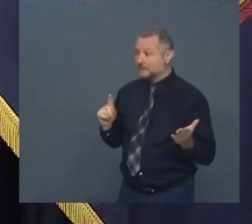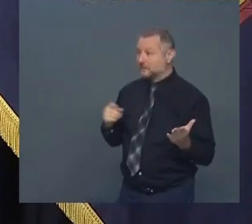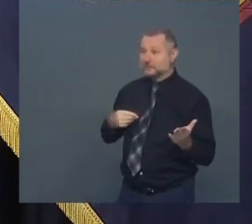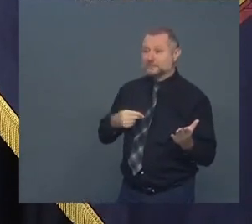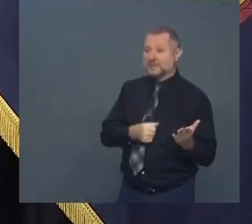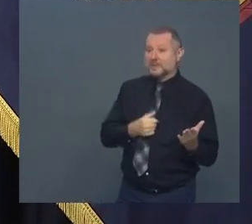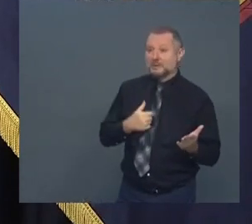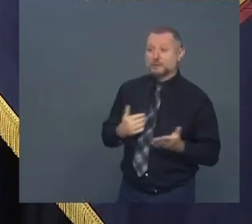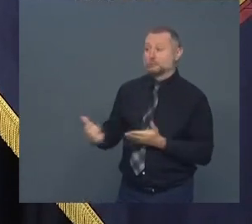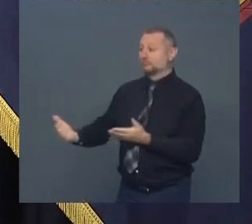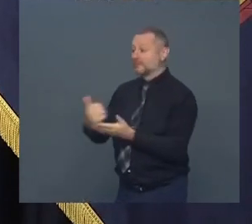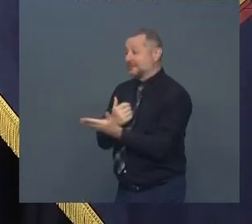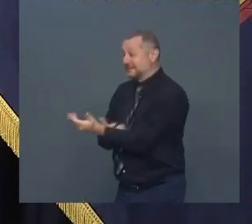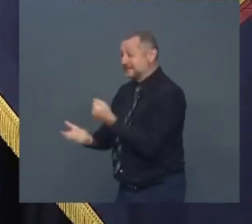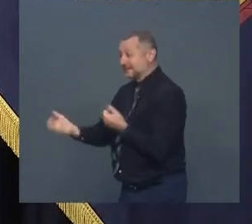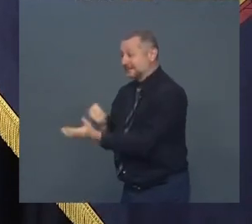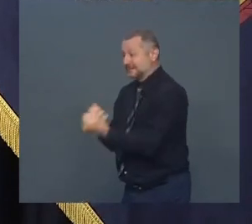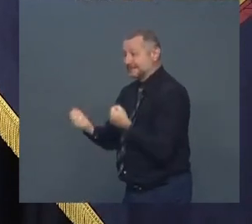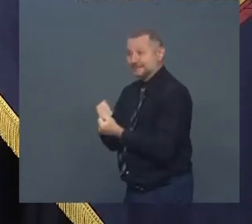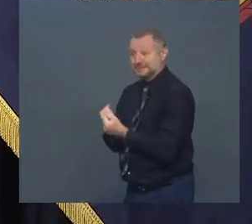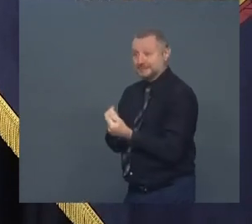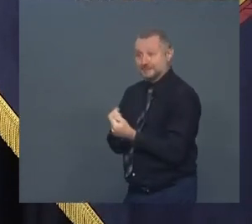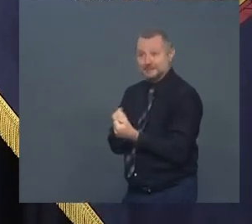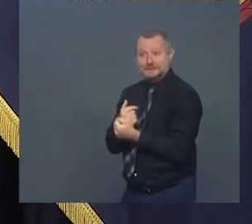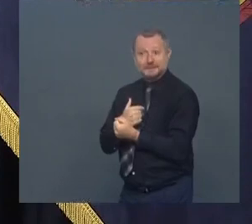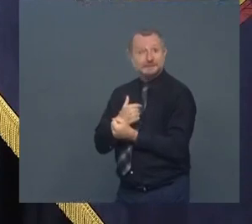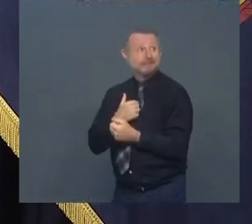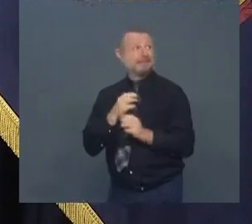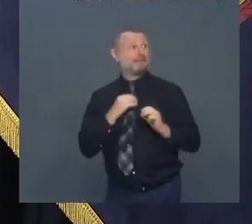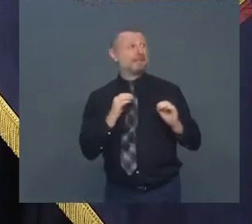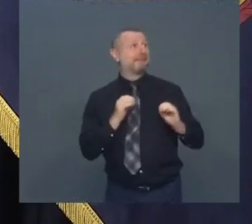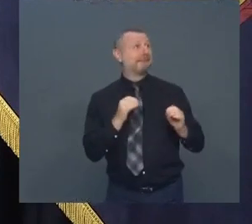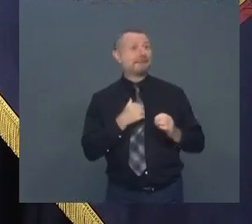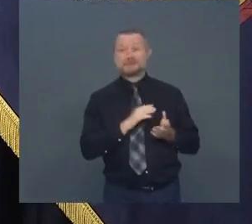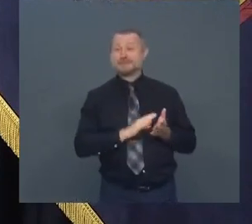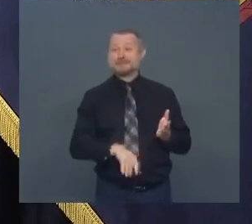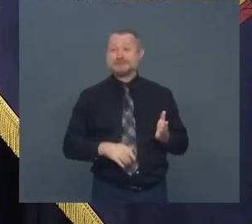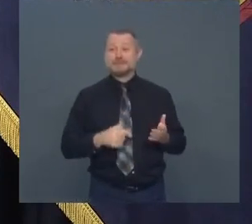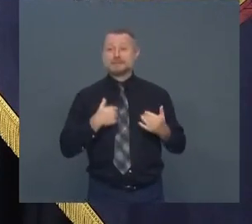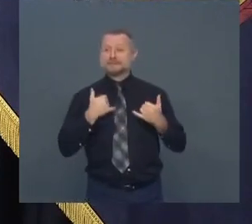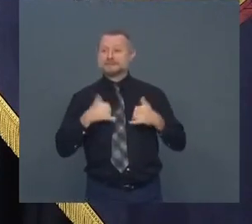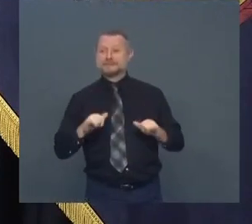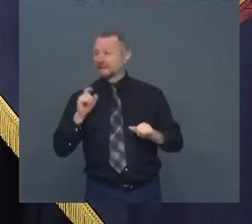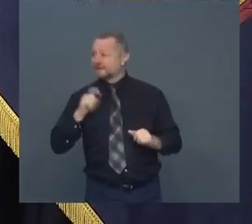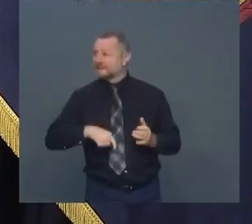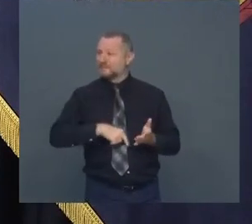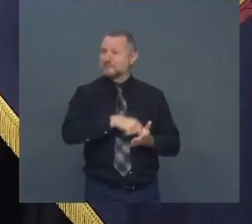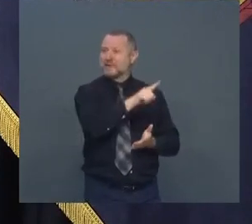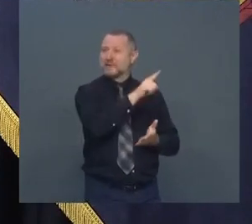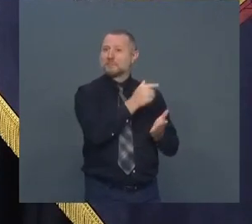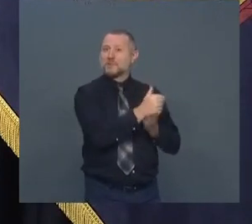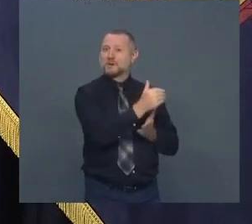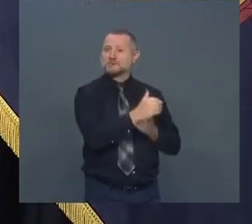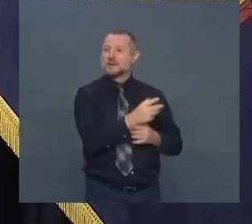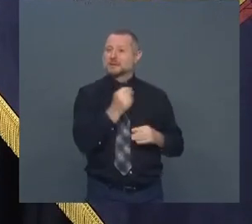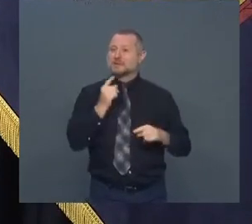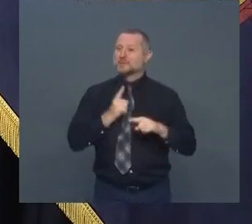because you're out of work. And you have to pay that first mortgage. And then you have to pay the second mortgage.